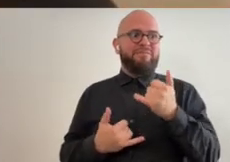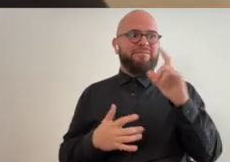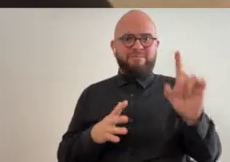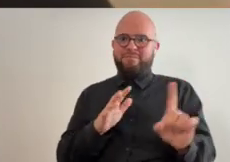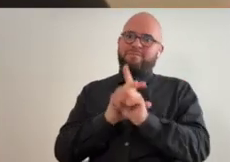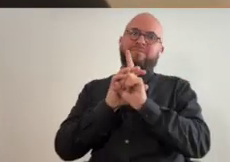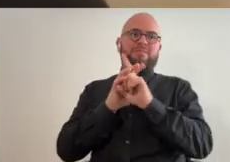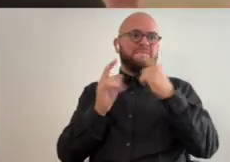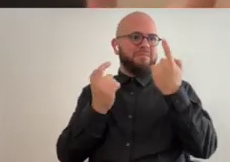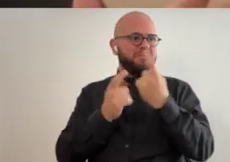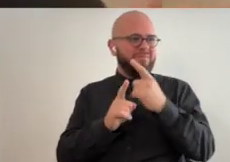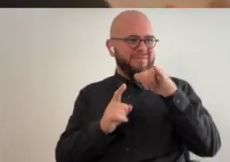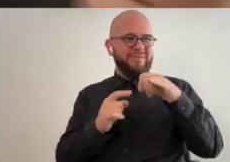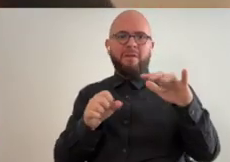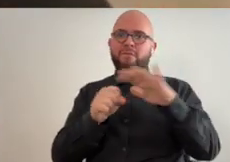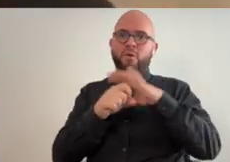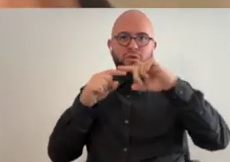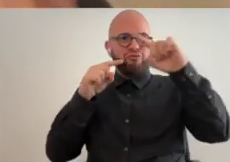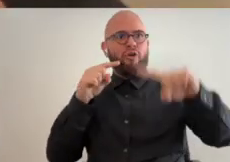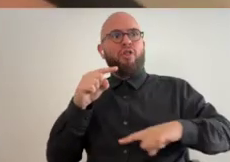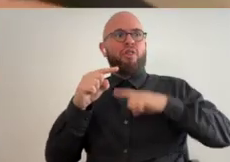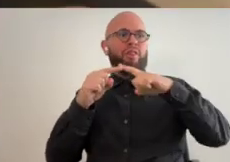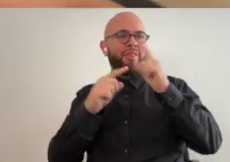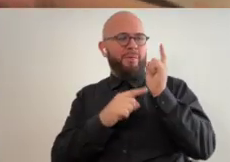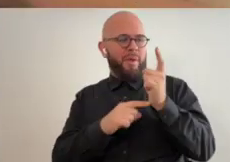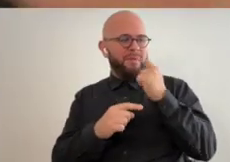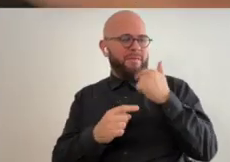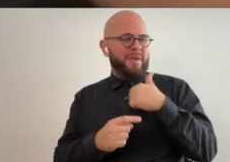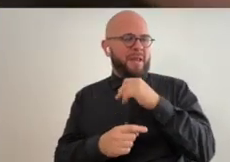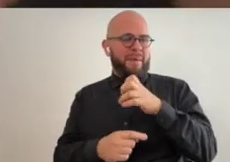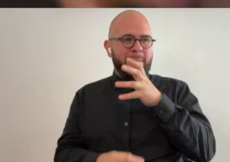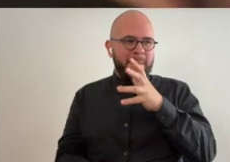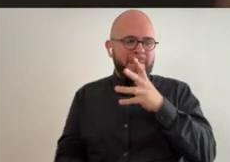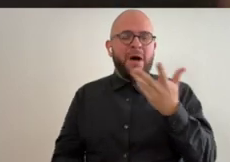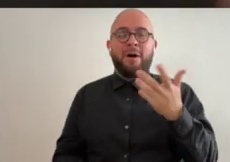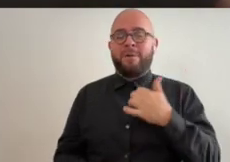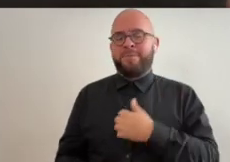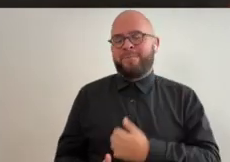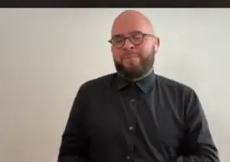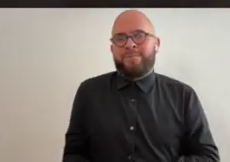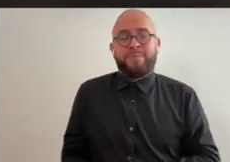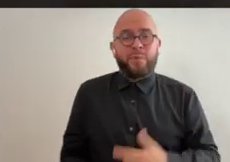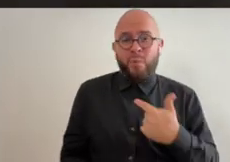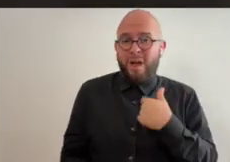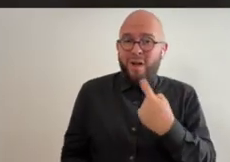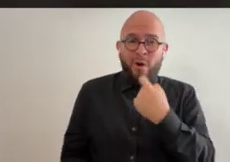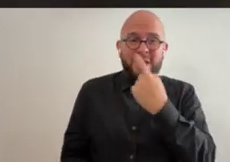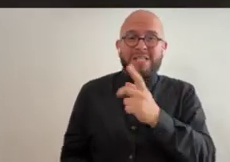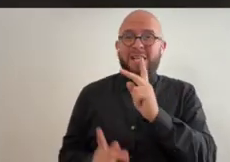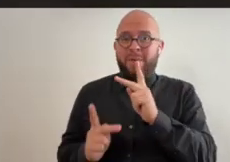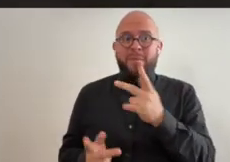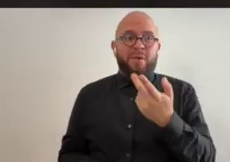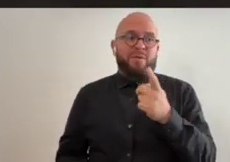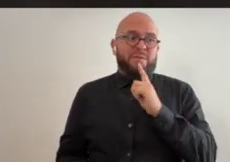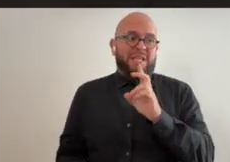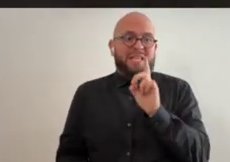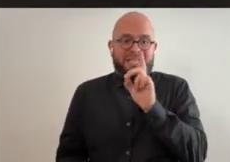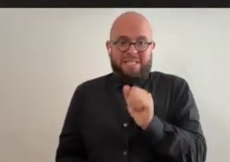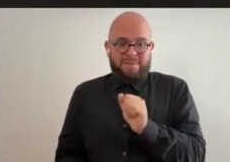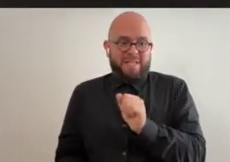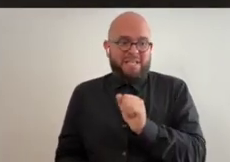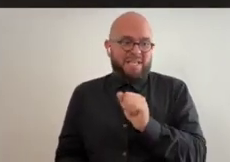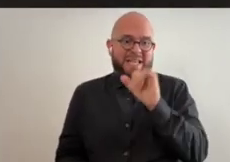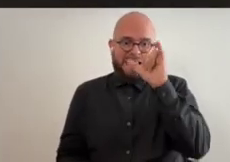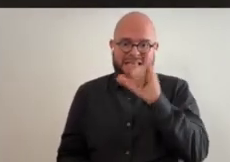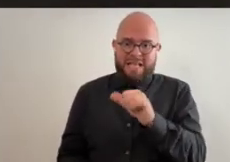how disability kind of brought that as a full circle for my mother and me and so yeah so i always tell people